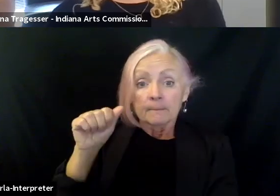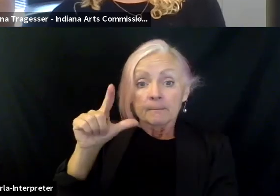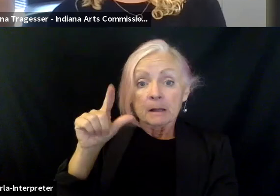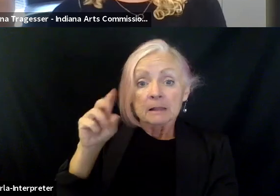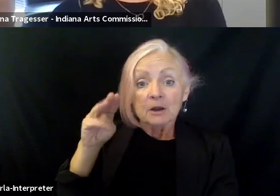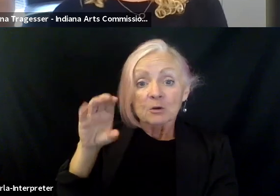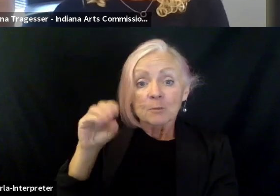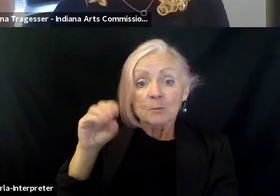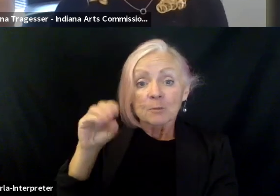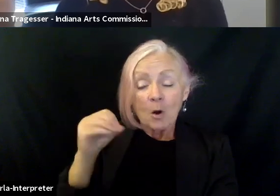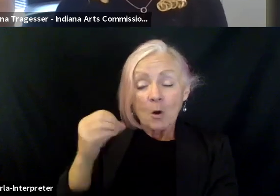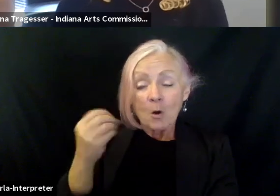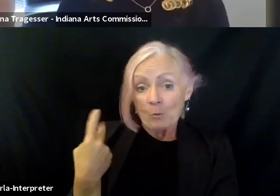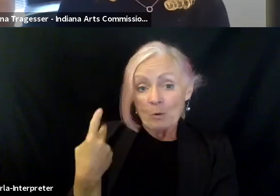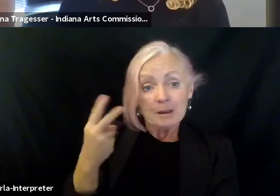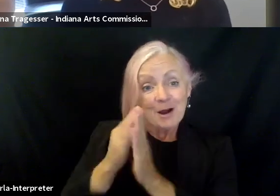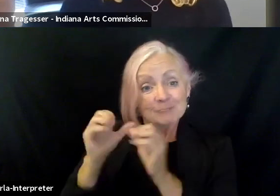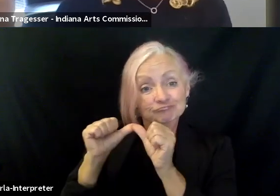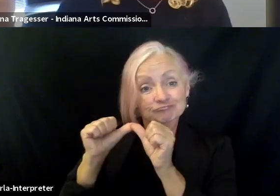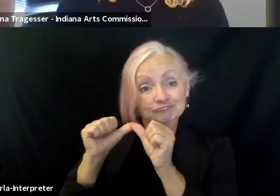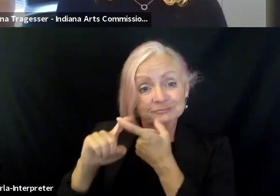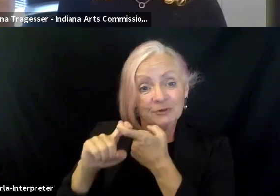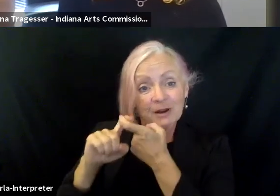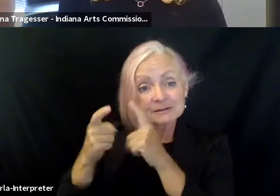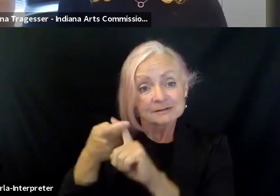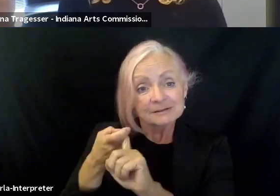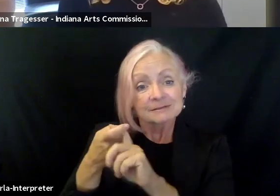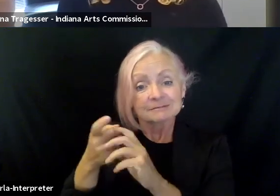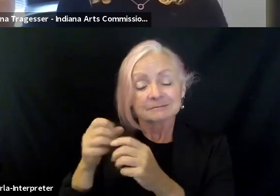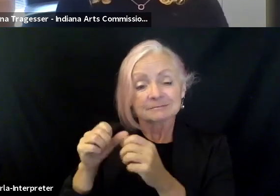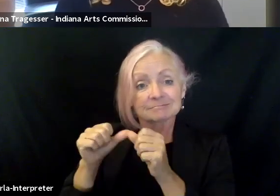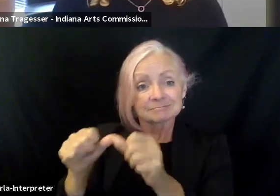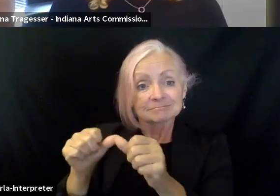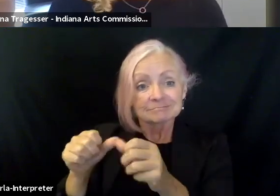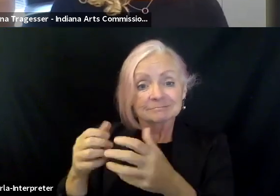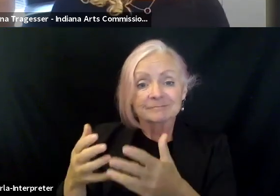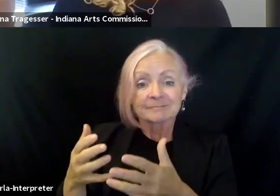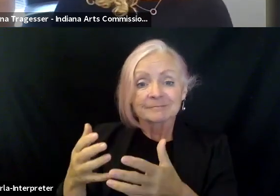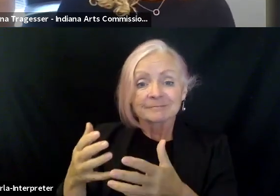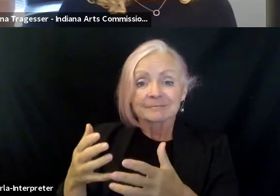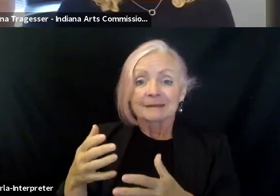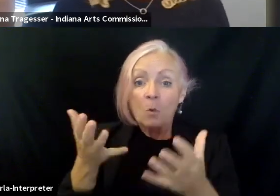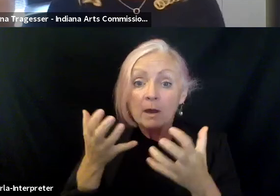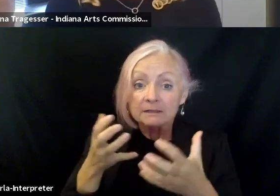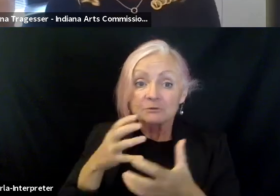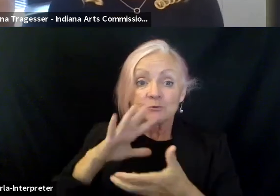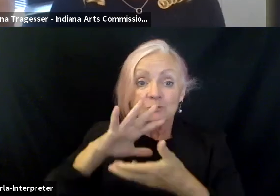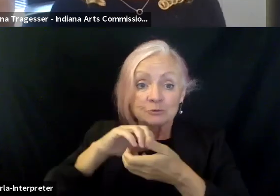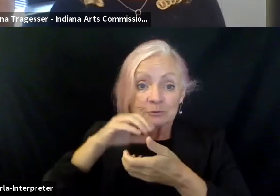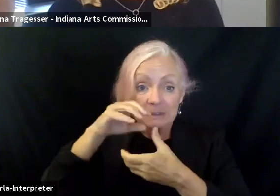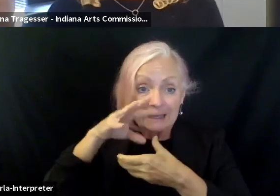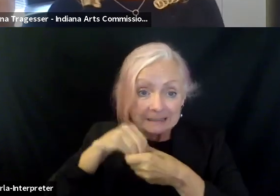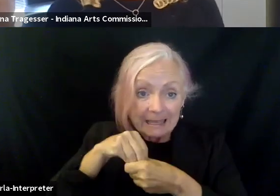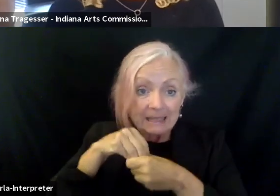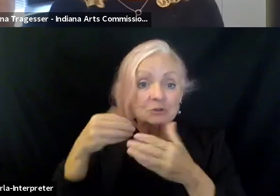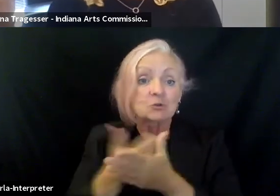of working and wanting to engage in a new audience, and God knows I didn't do it perfectly, right, but one of the things